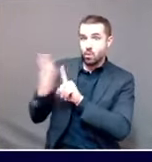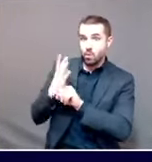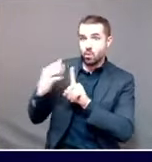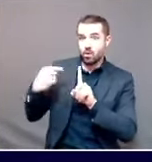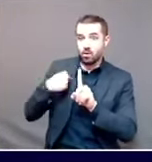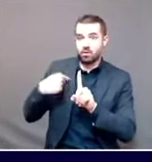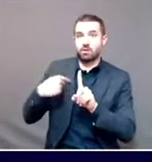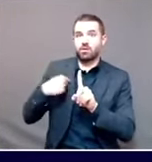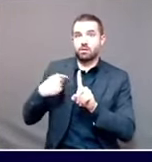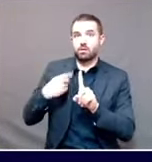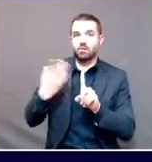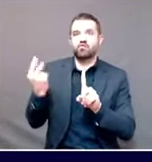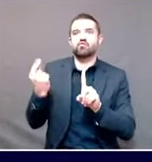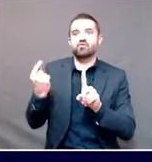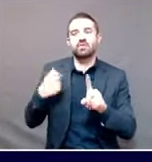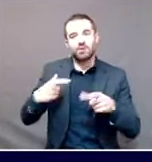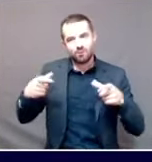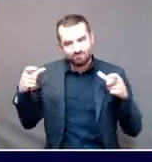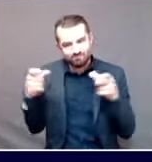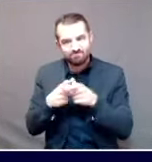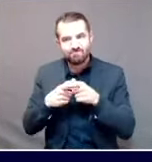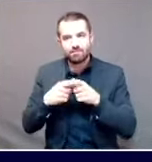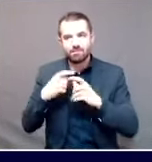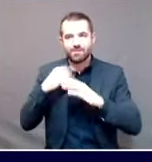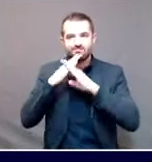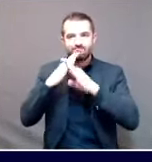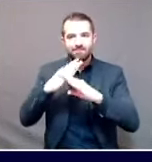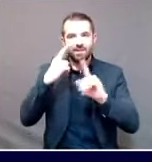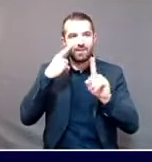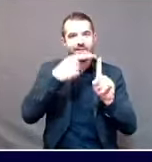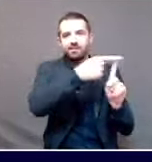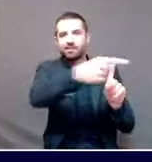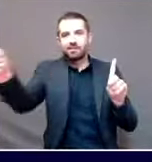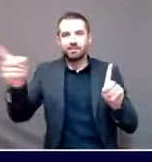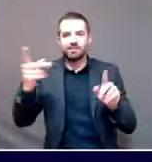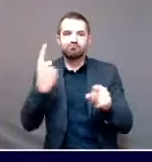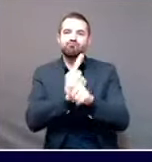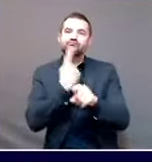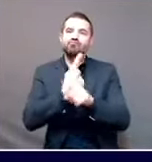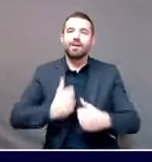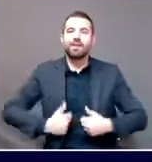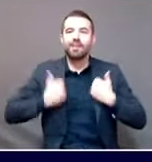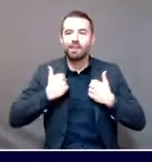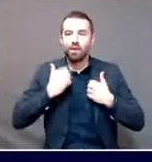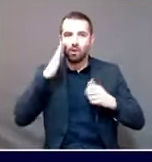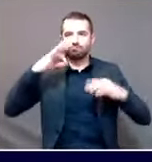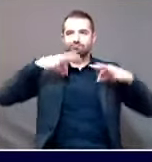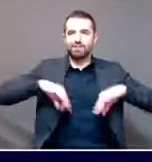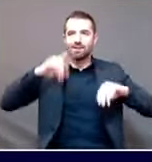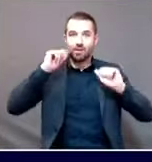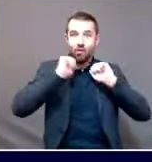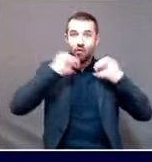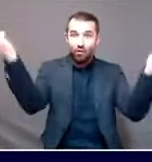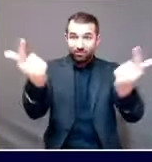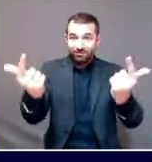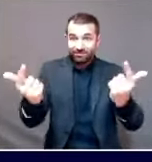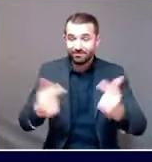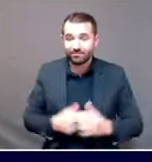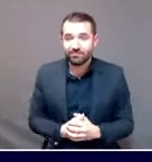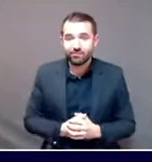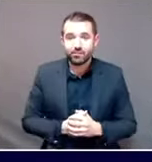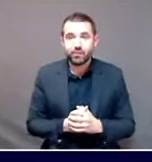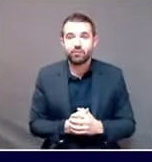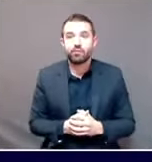-day to the 10-day quarantine window, as analyzed by US CDC and as affirmed by our scientists and